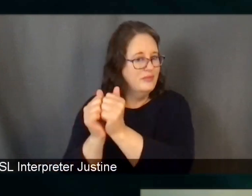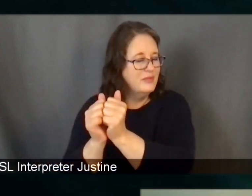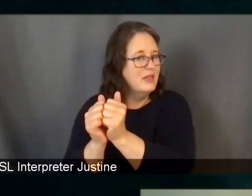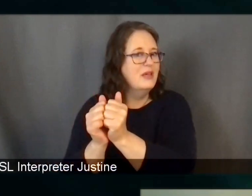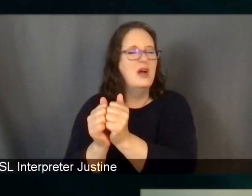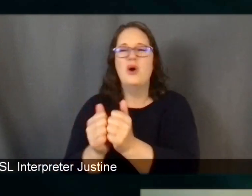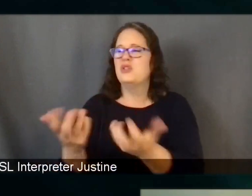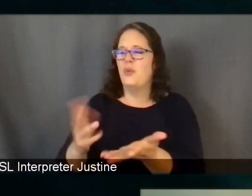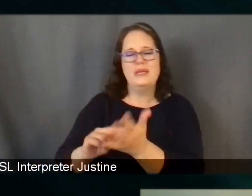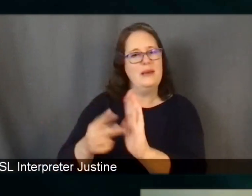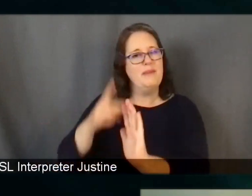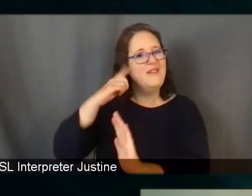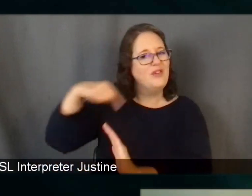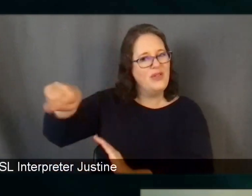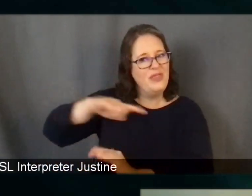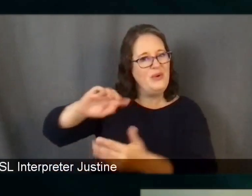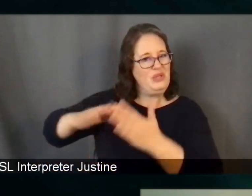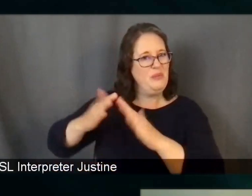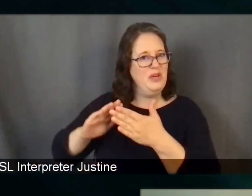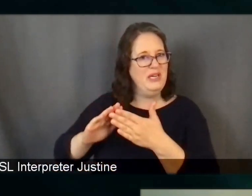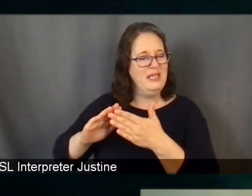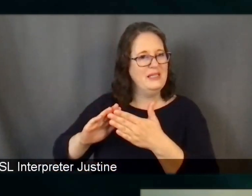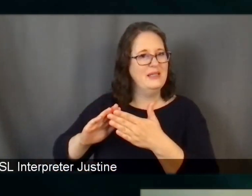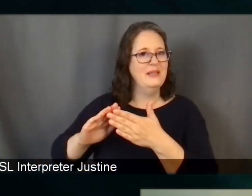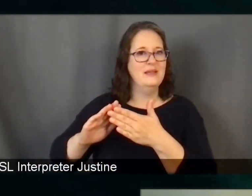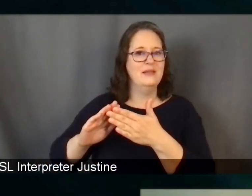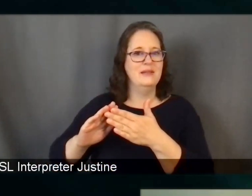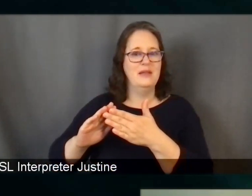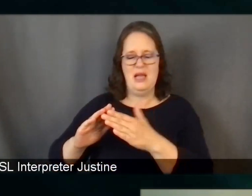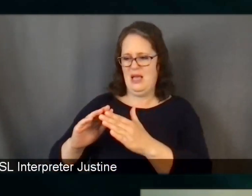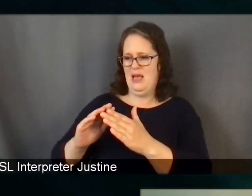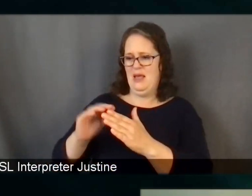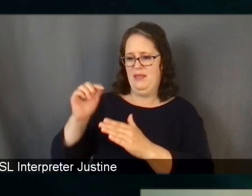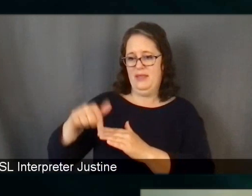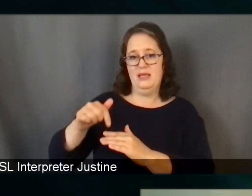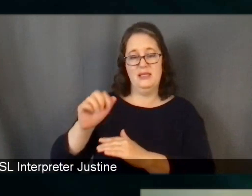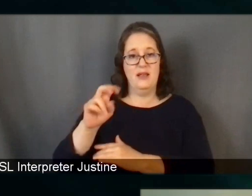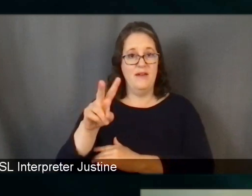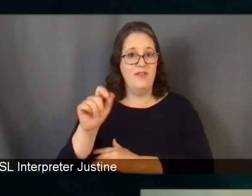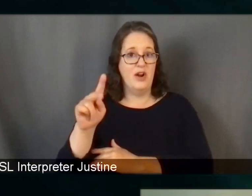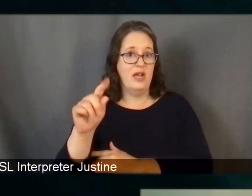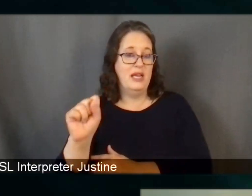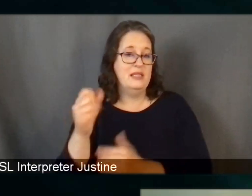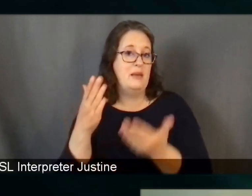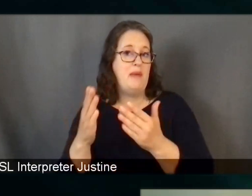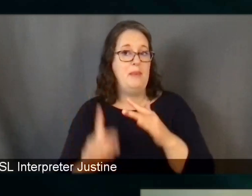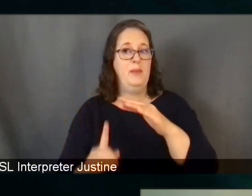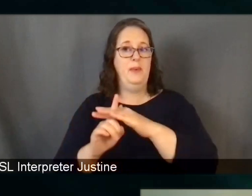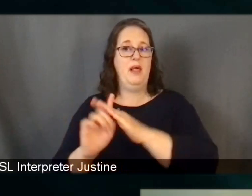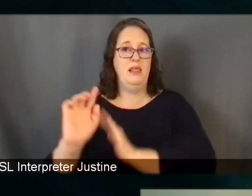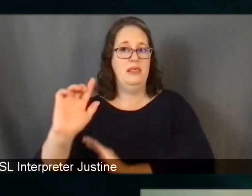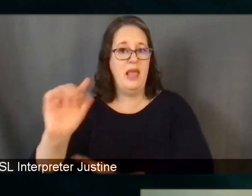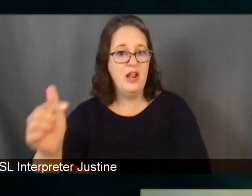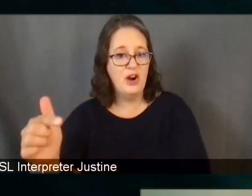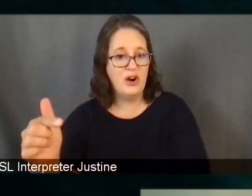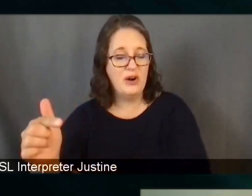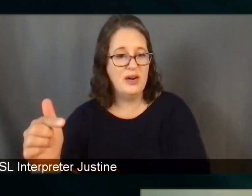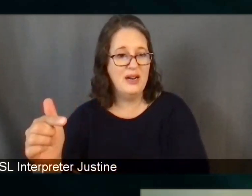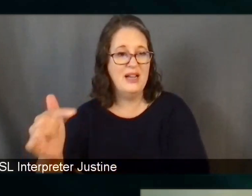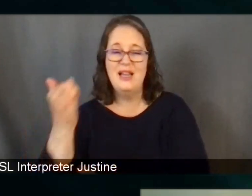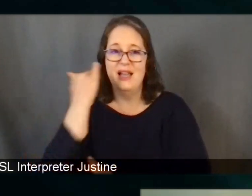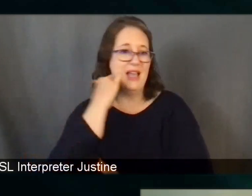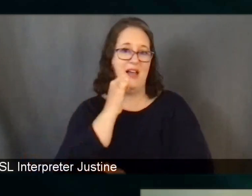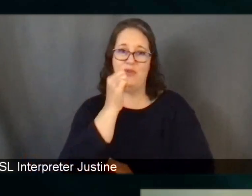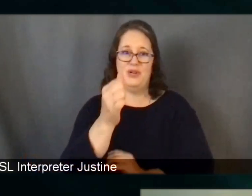And how might these variants that may pop up later, if vaccination rates don't pick